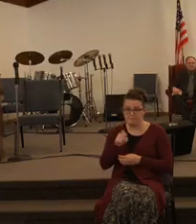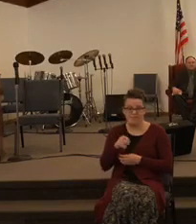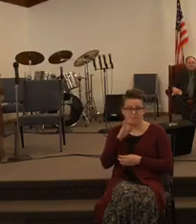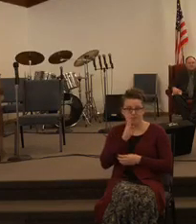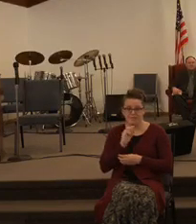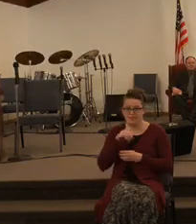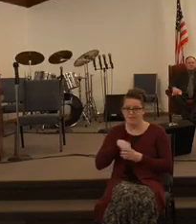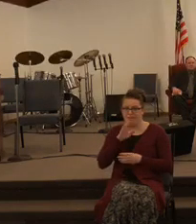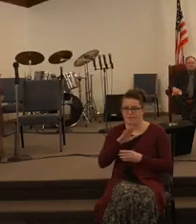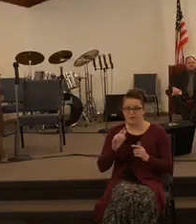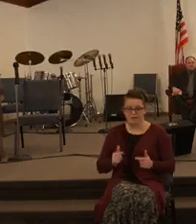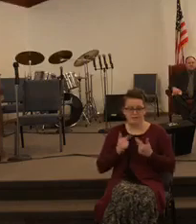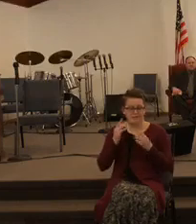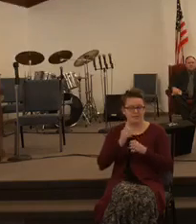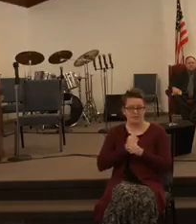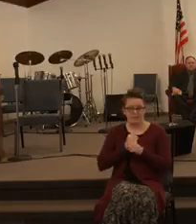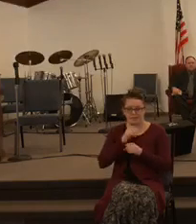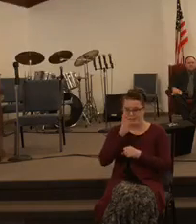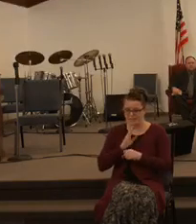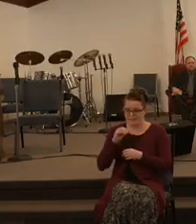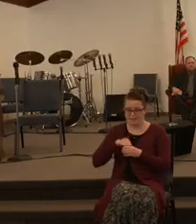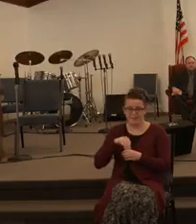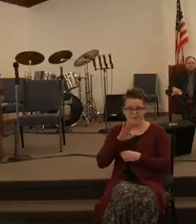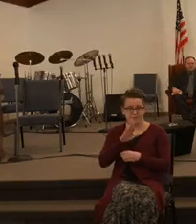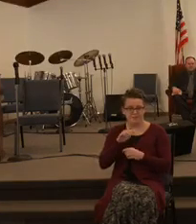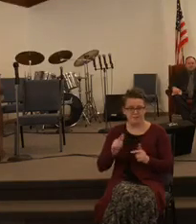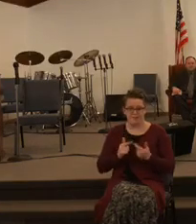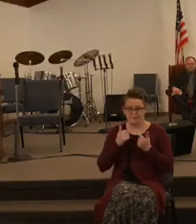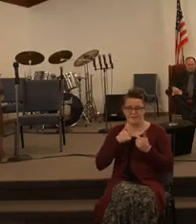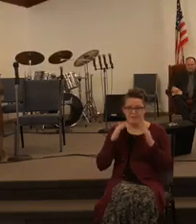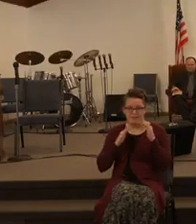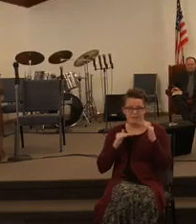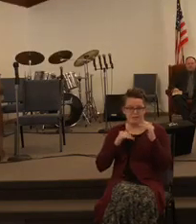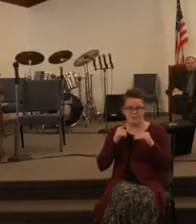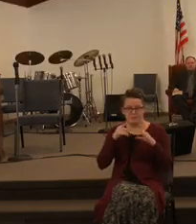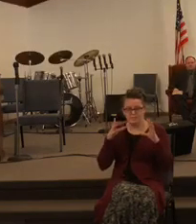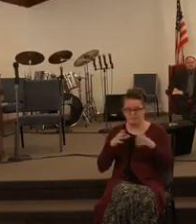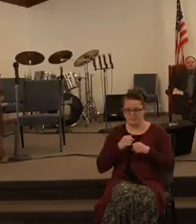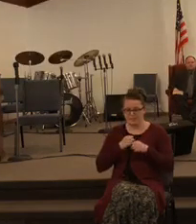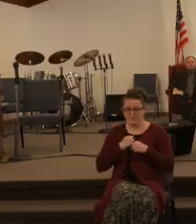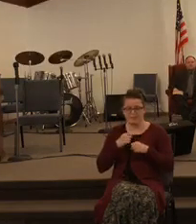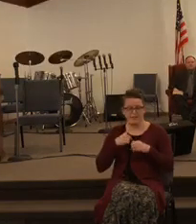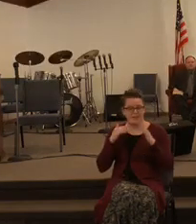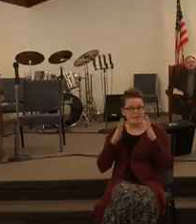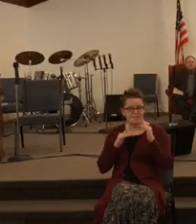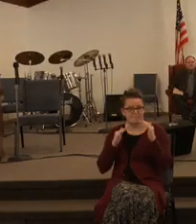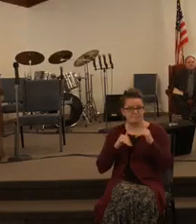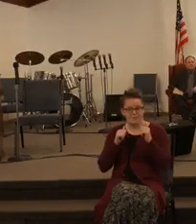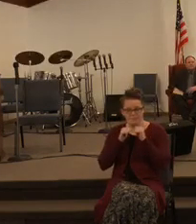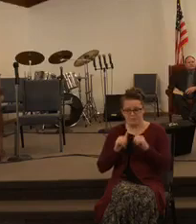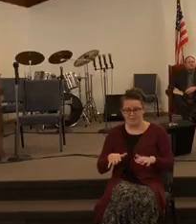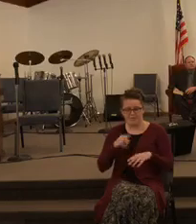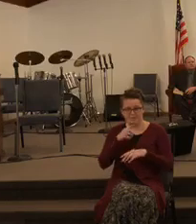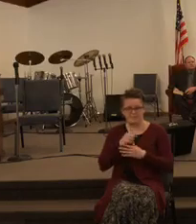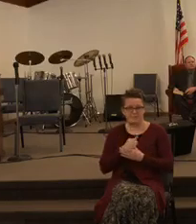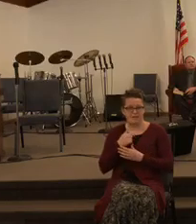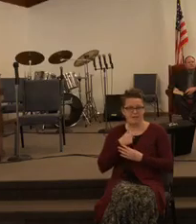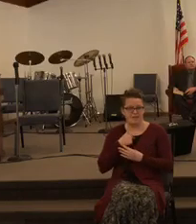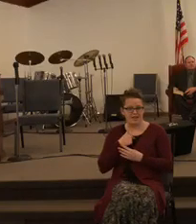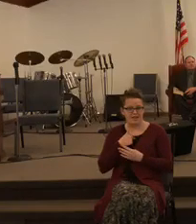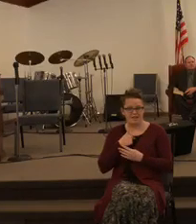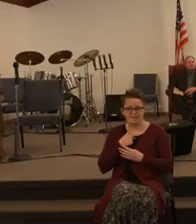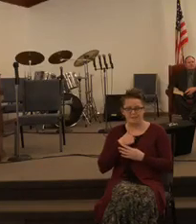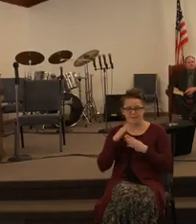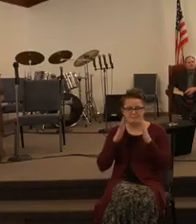that get God in your life hope you receive something from this tonight I hope it's been a blessing to you something to encourage you